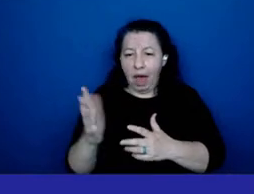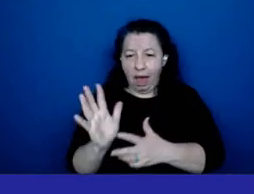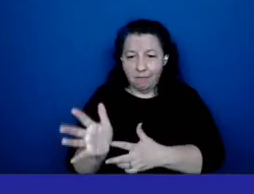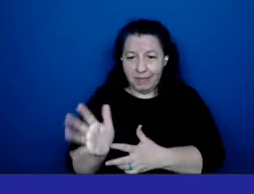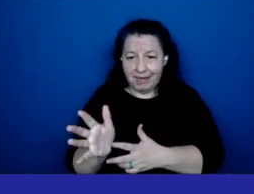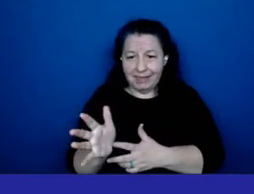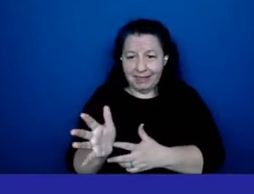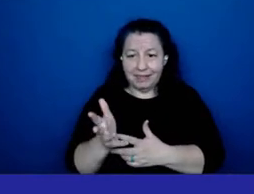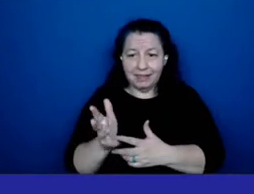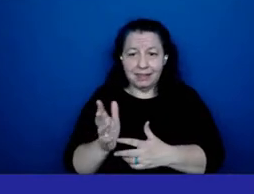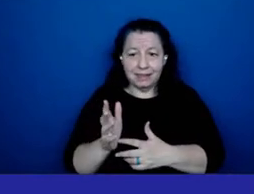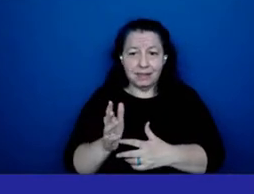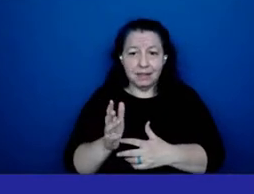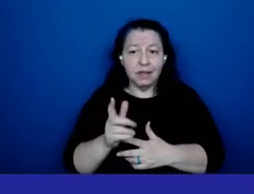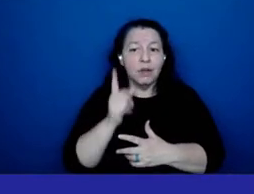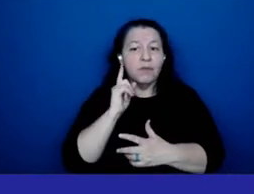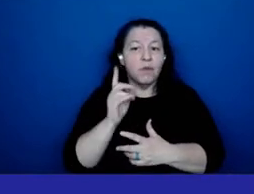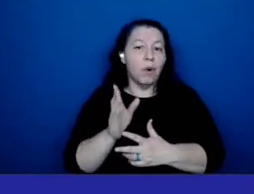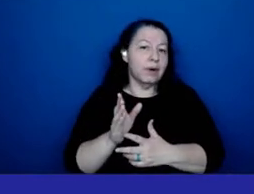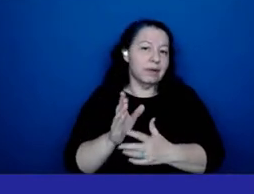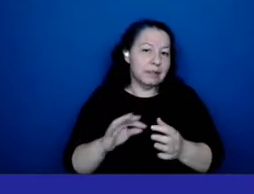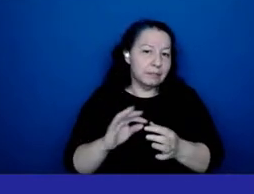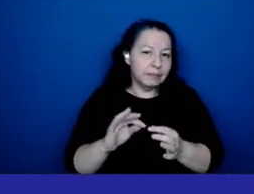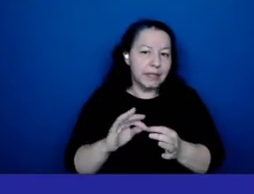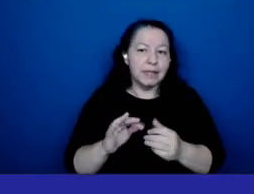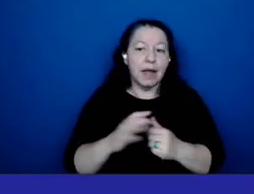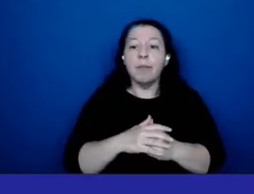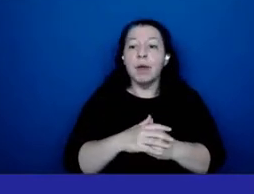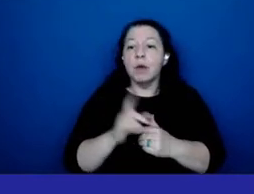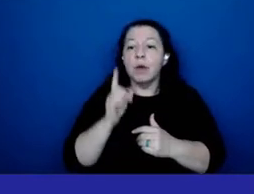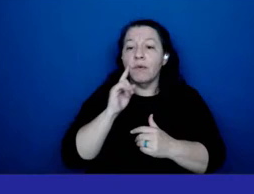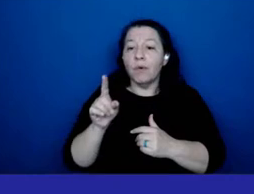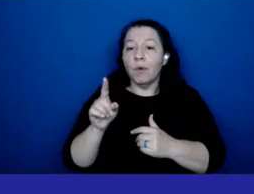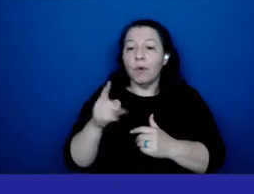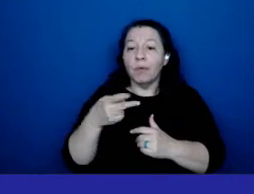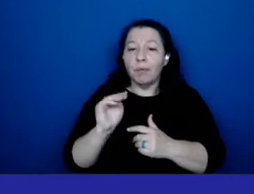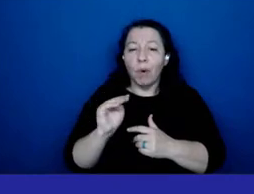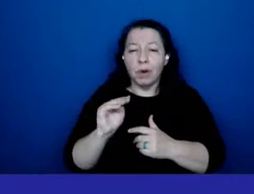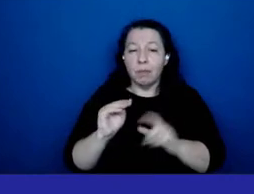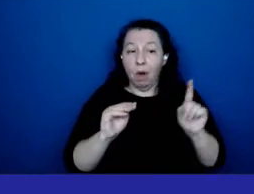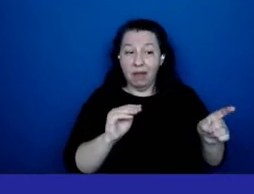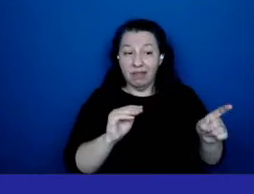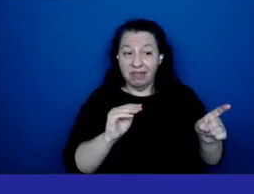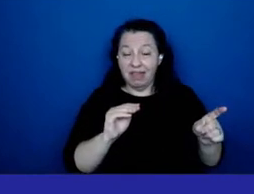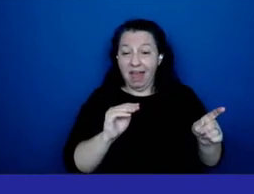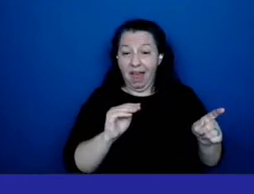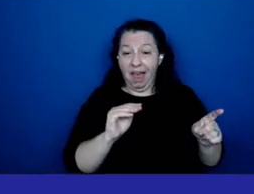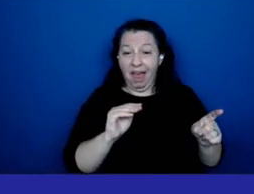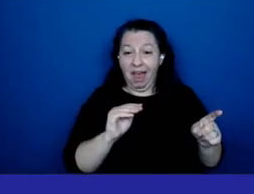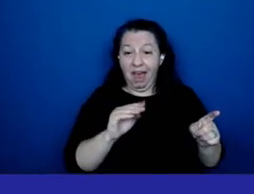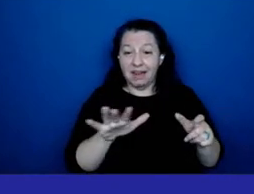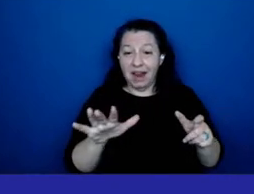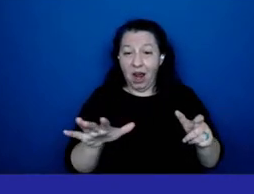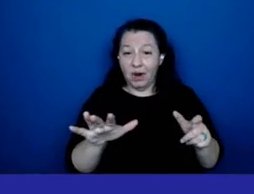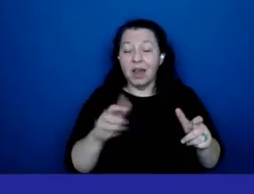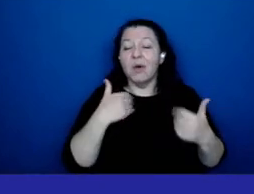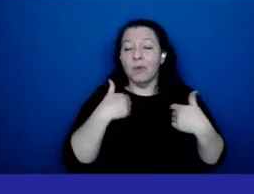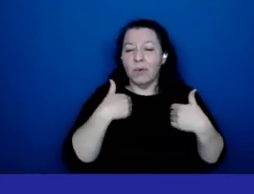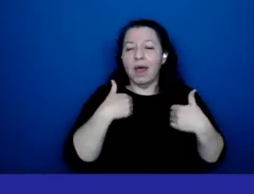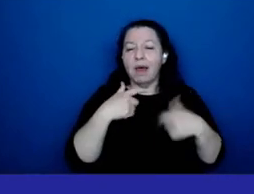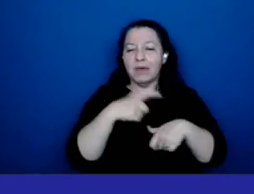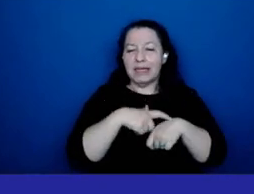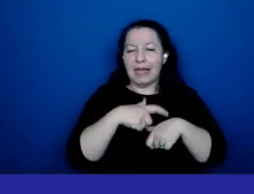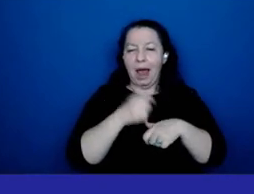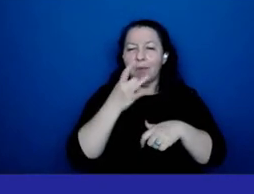on the podium over there in that corner um is a timer with lights um that will provide